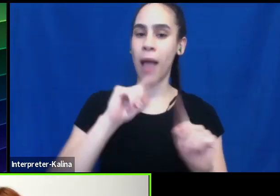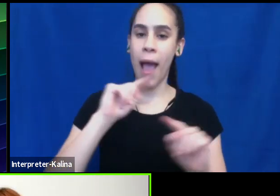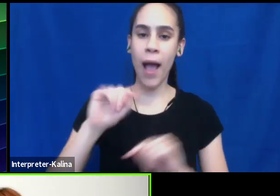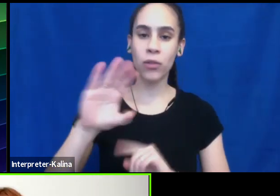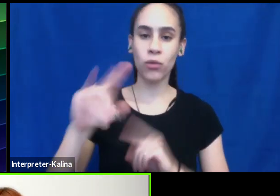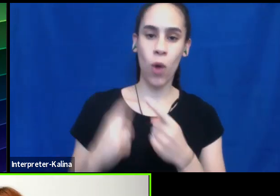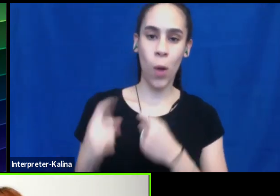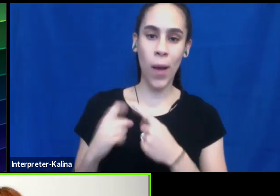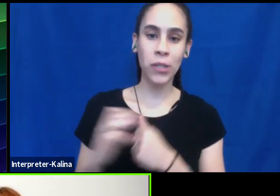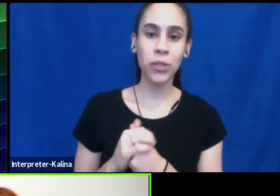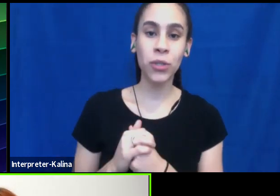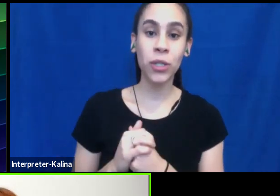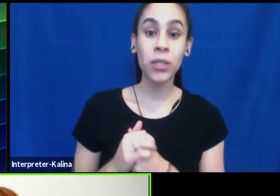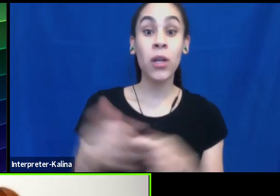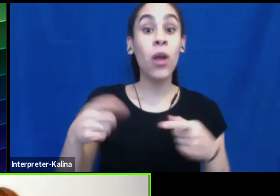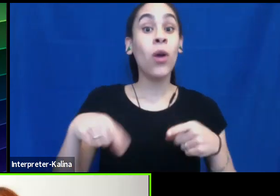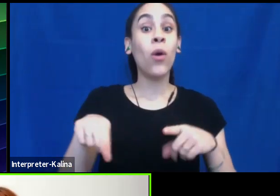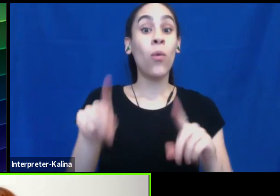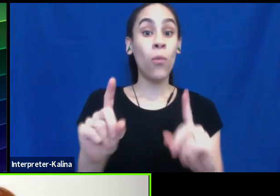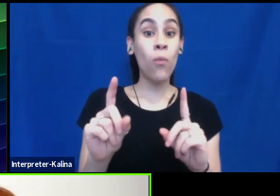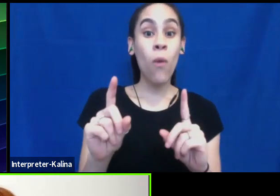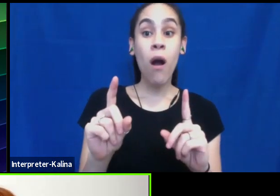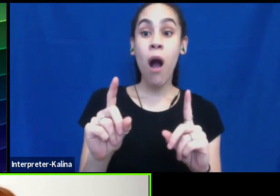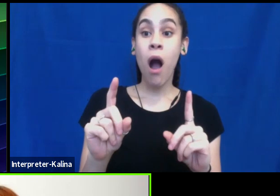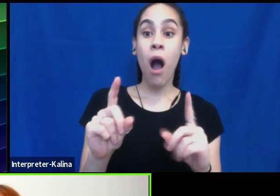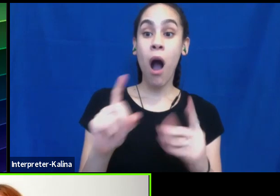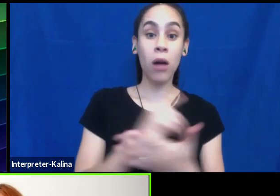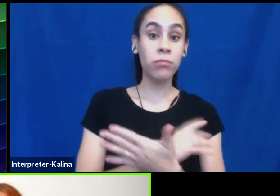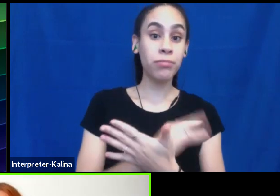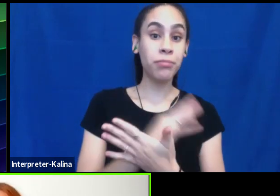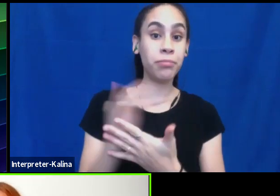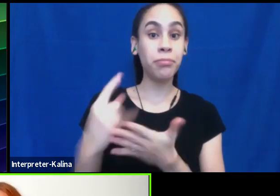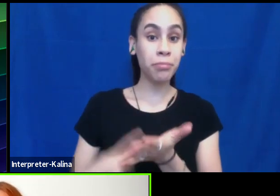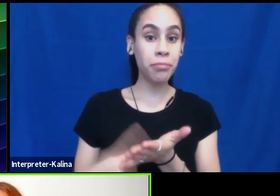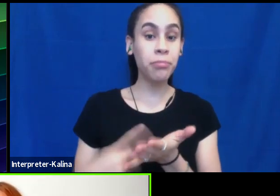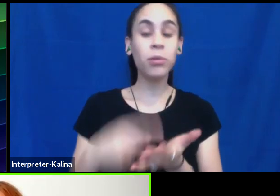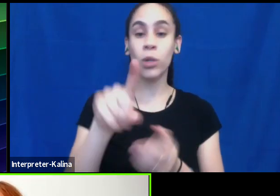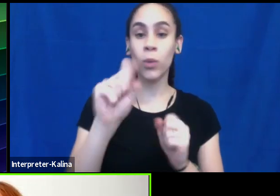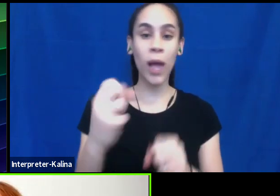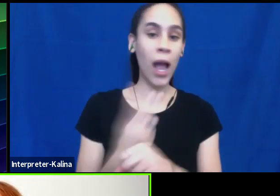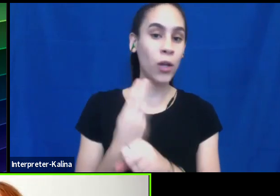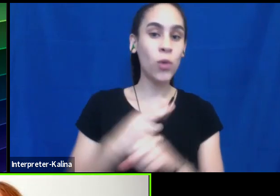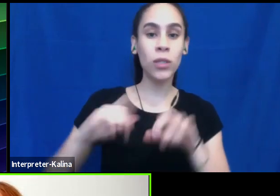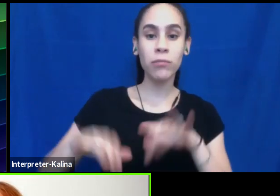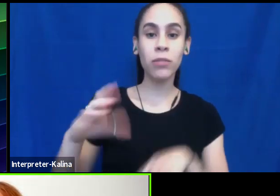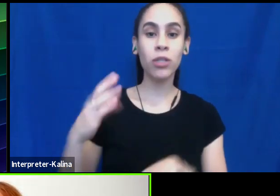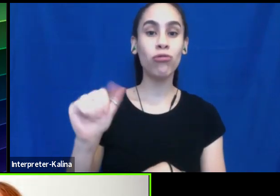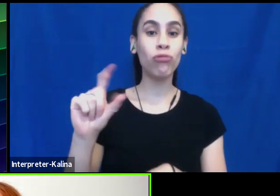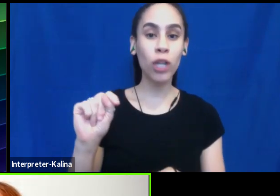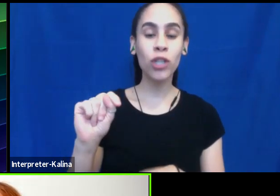But in the meantime, please use the chat as frequently as possible. We'd love to know what you're thinking about.